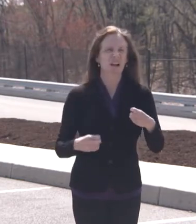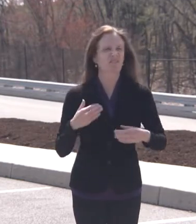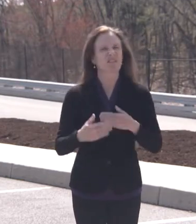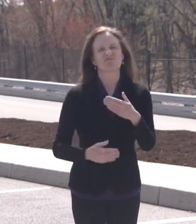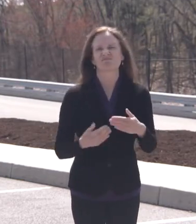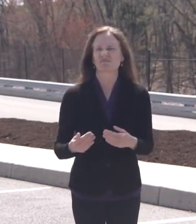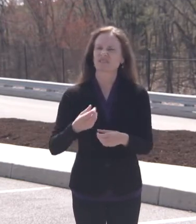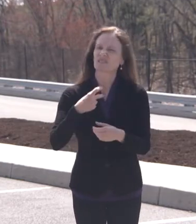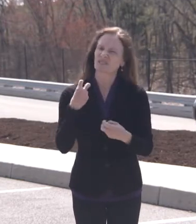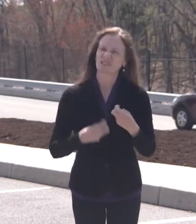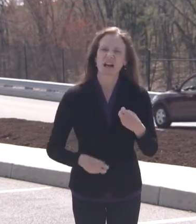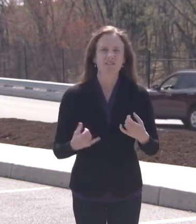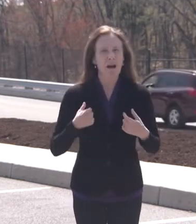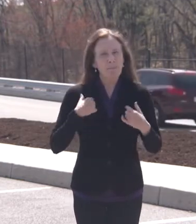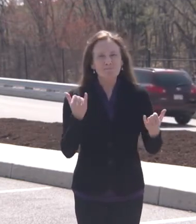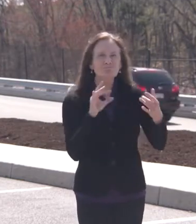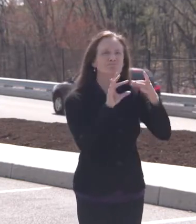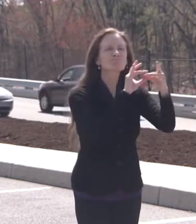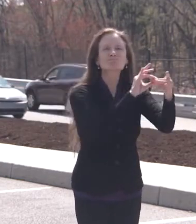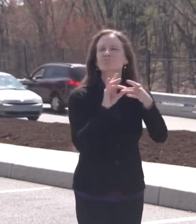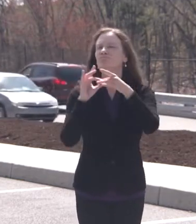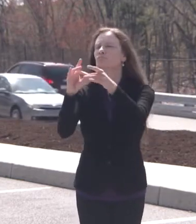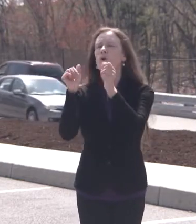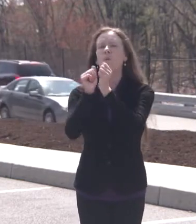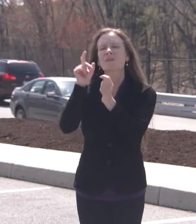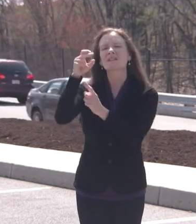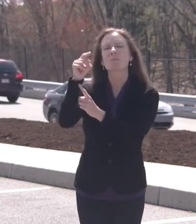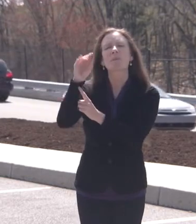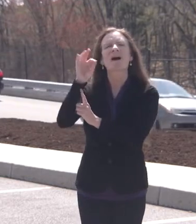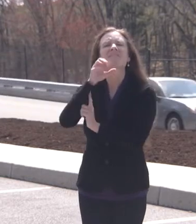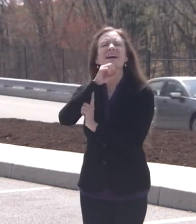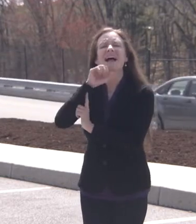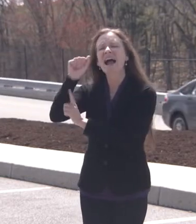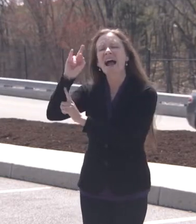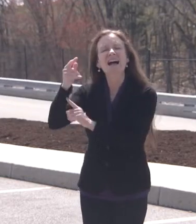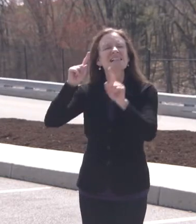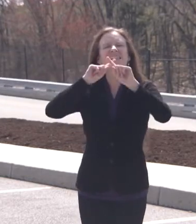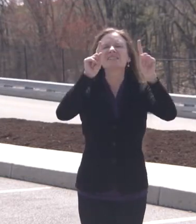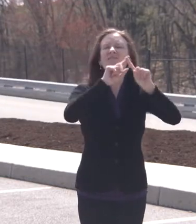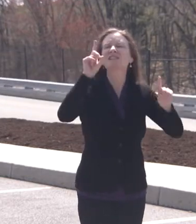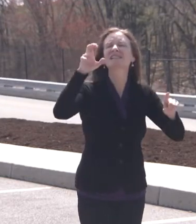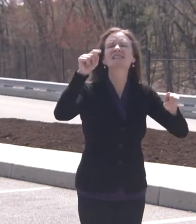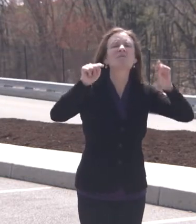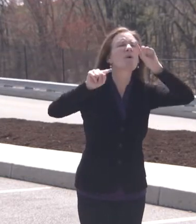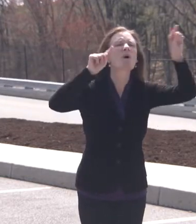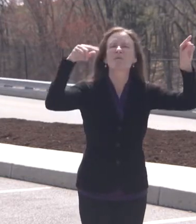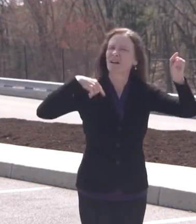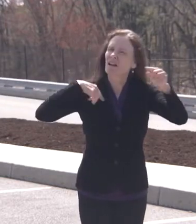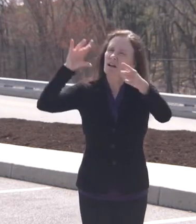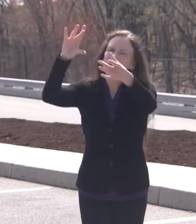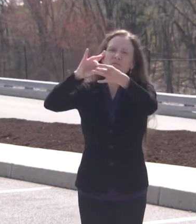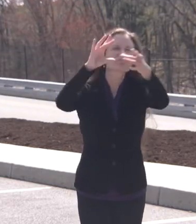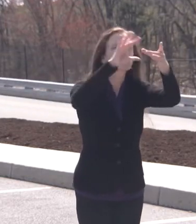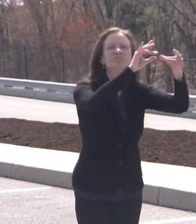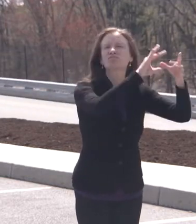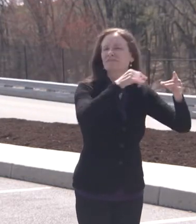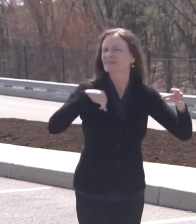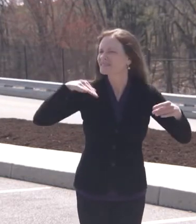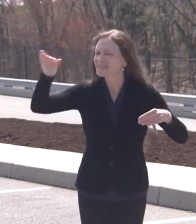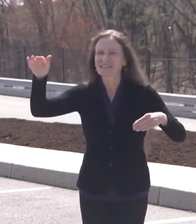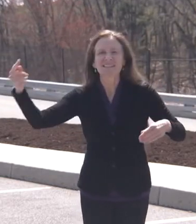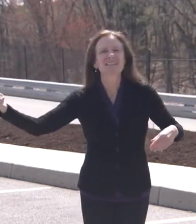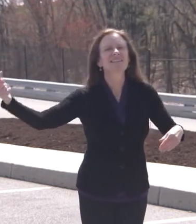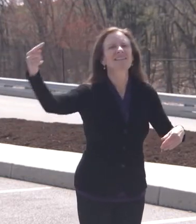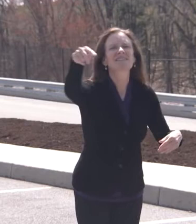and other local organizations to continue to go out into our communities, not only accept customers into our stores and our